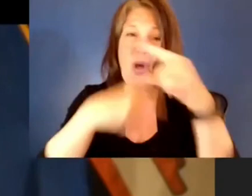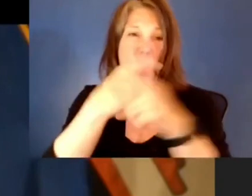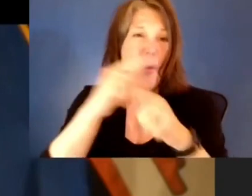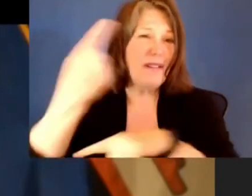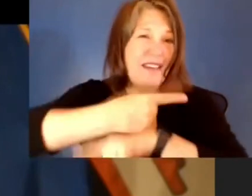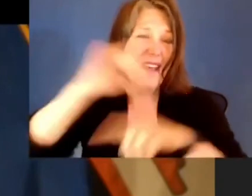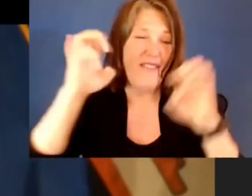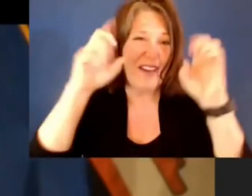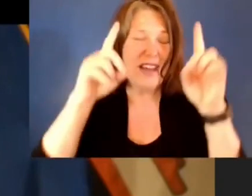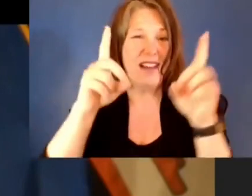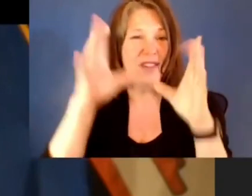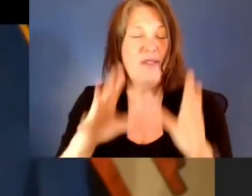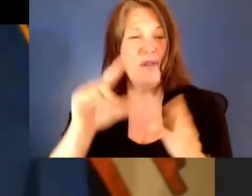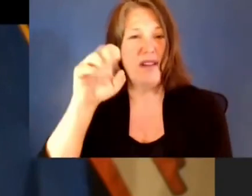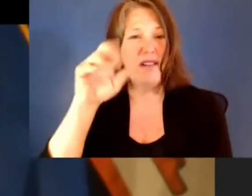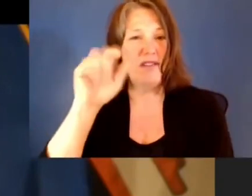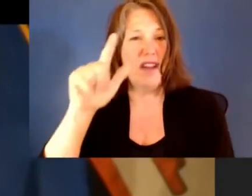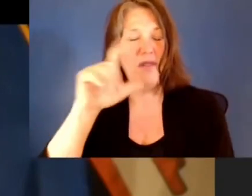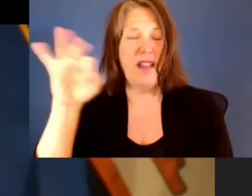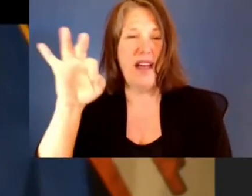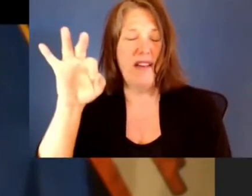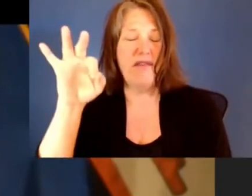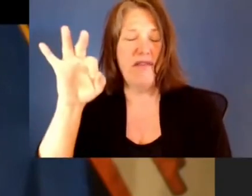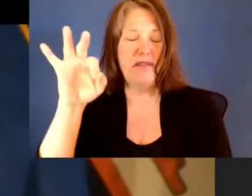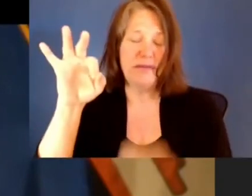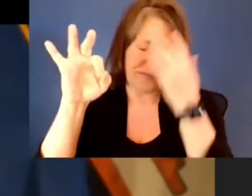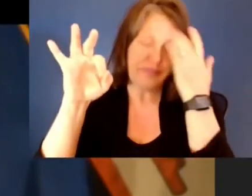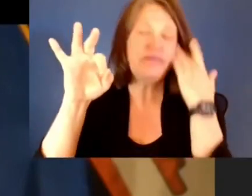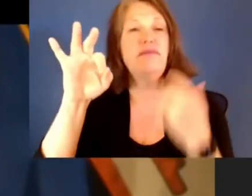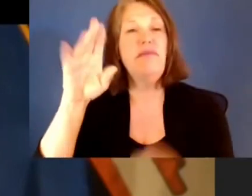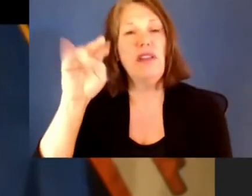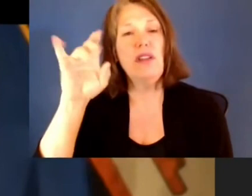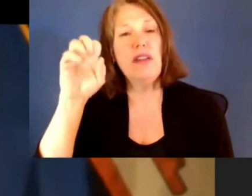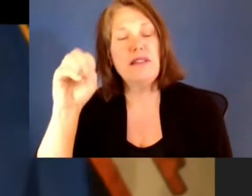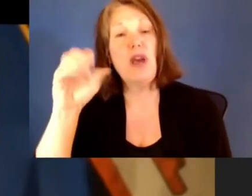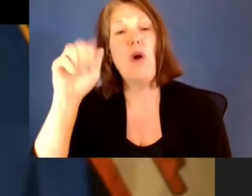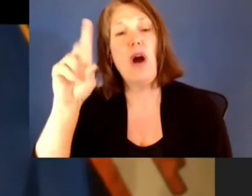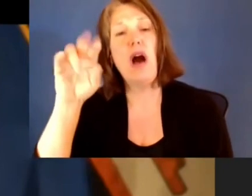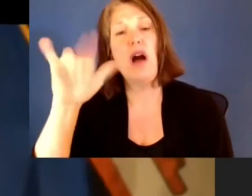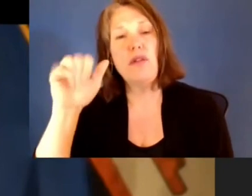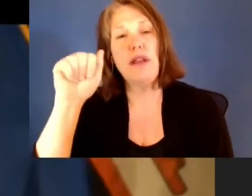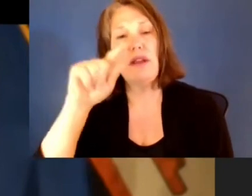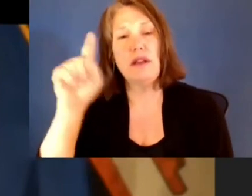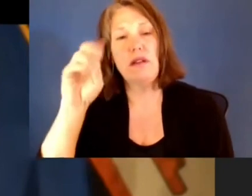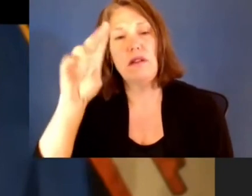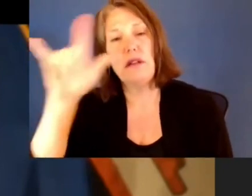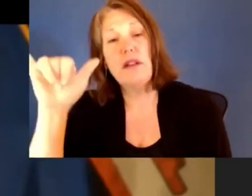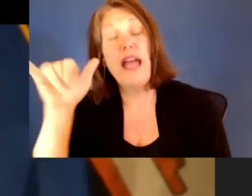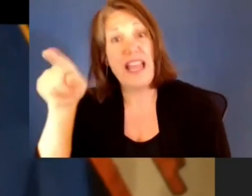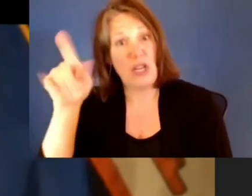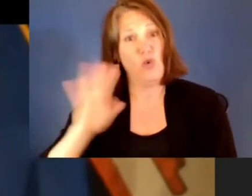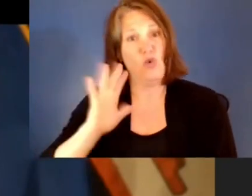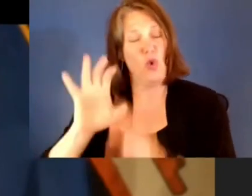of UNESCO, Audrey Azoulay. Director General Azoulay is the former Minister of Culture and Communication for France and a